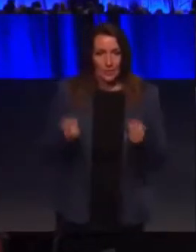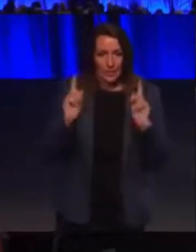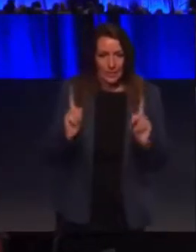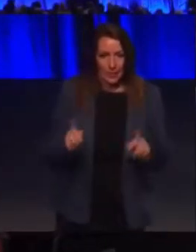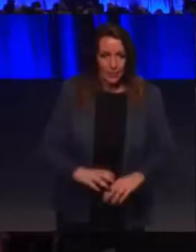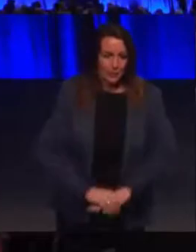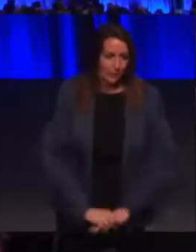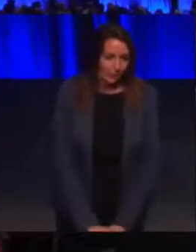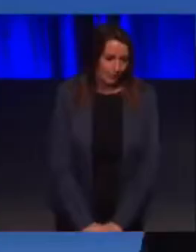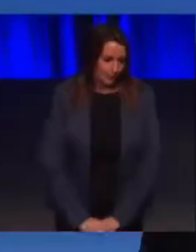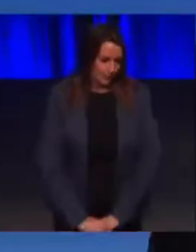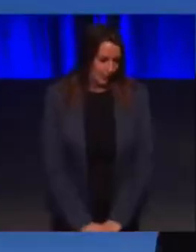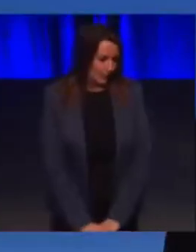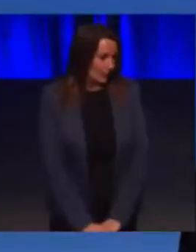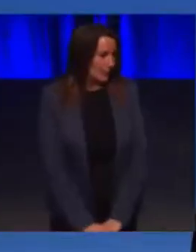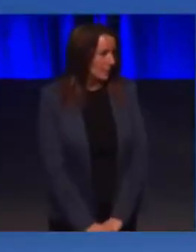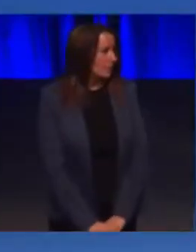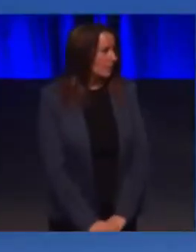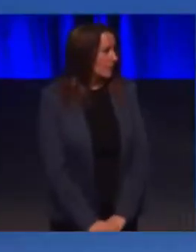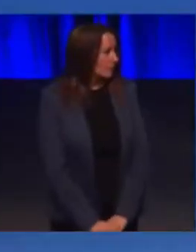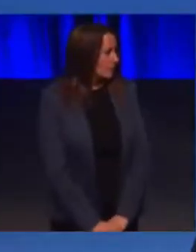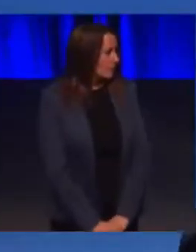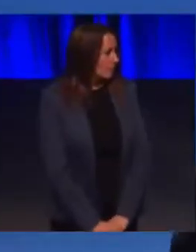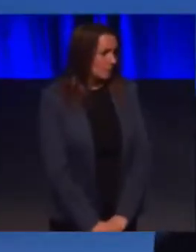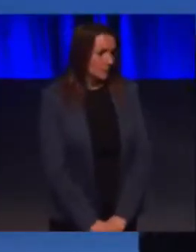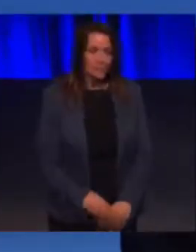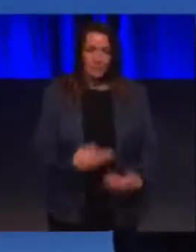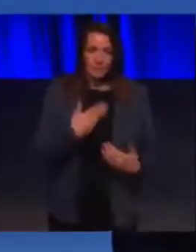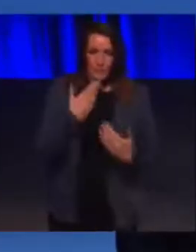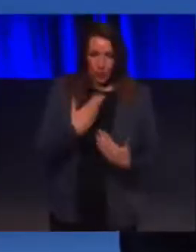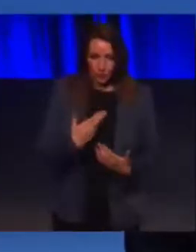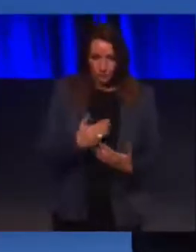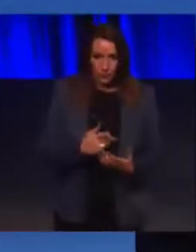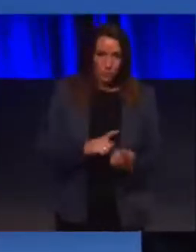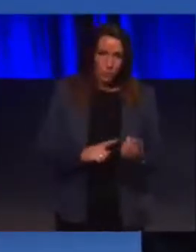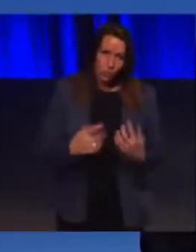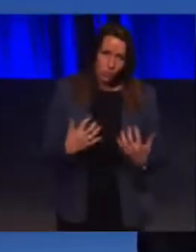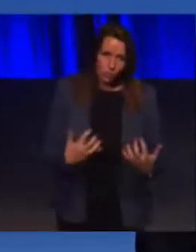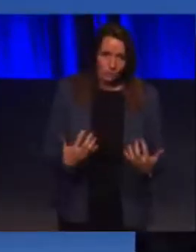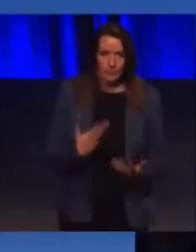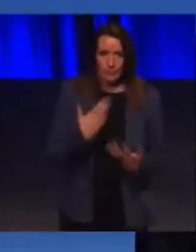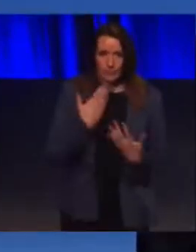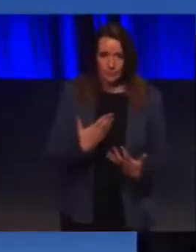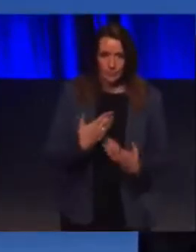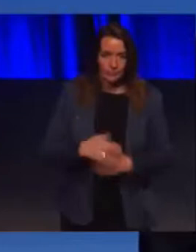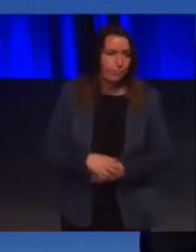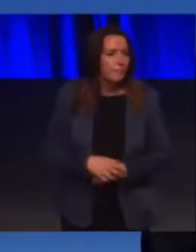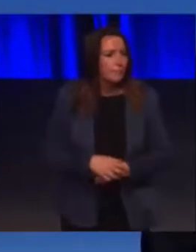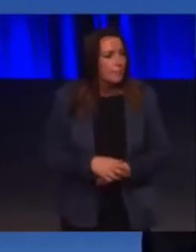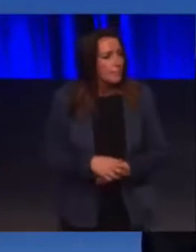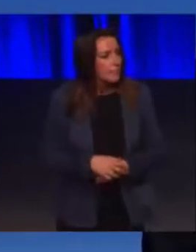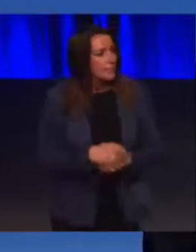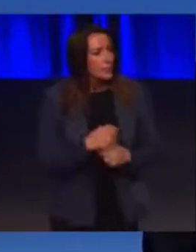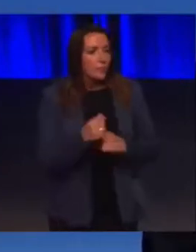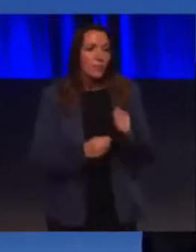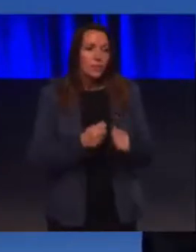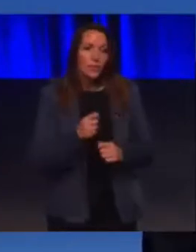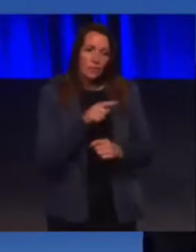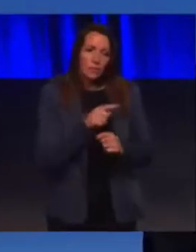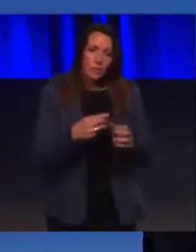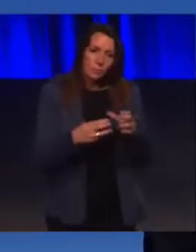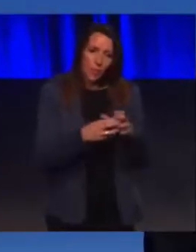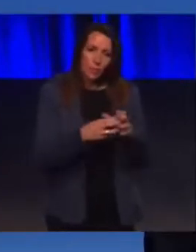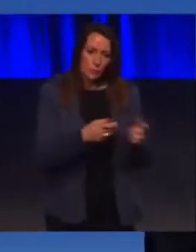Thank you. Thank you very much, conference. And I congratulate Eastwood Branch for bringing